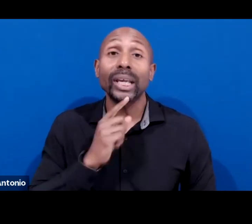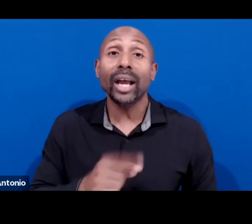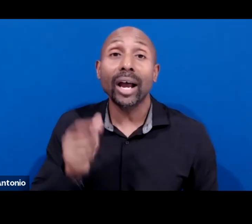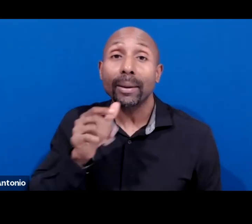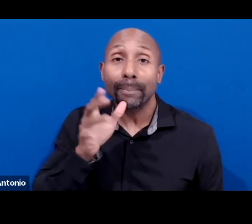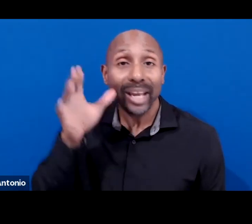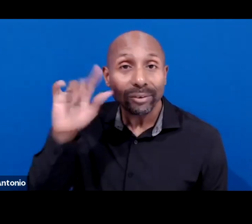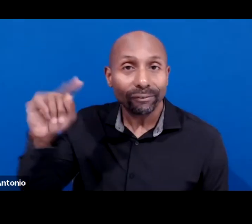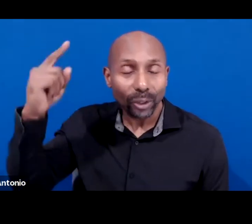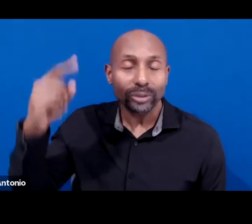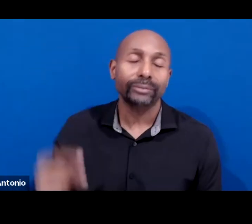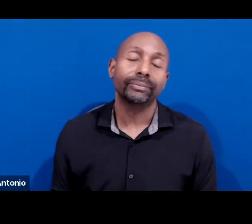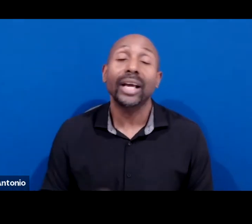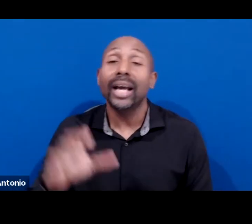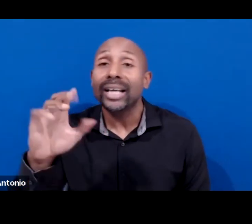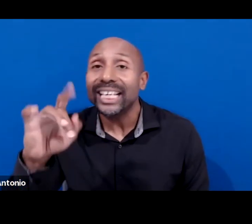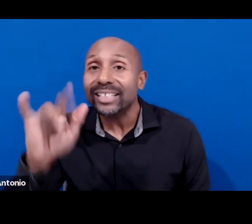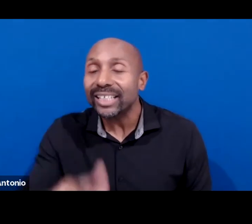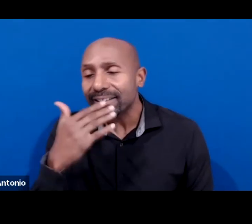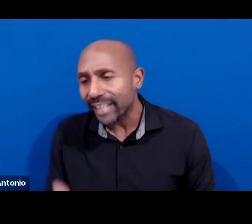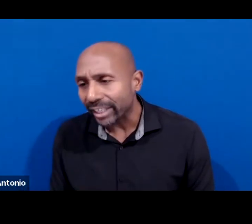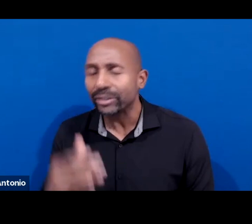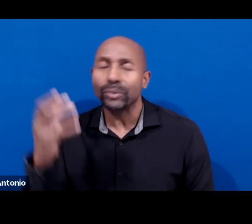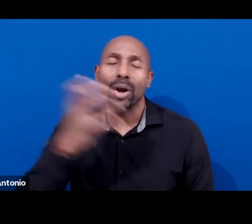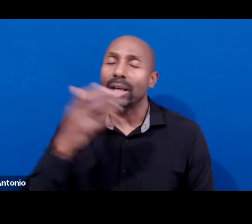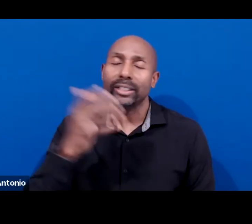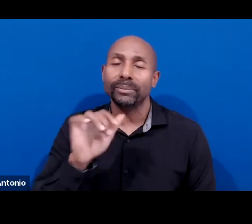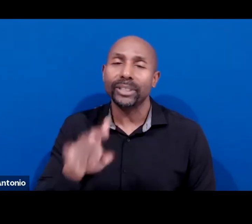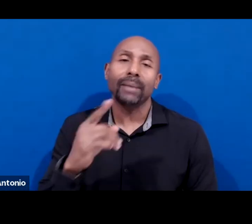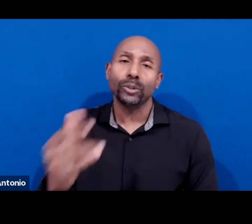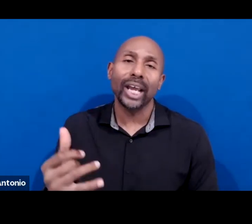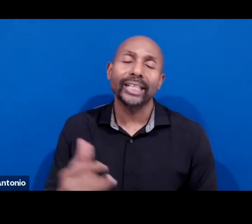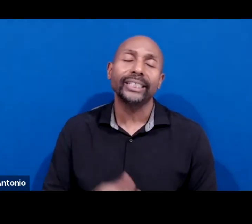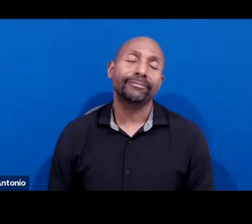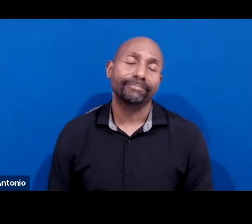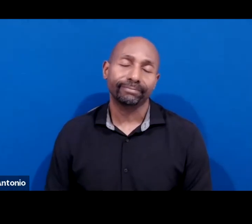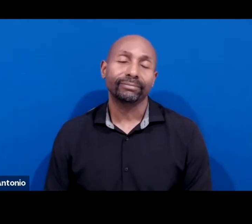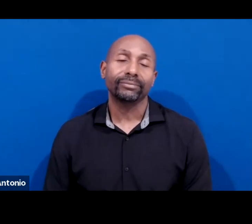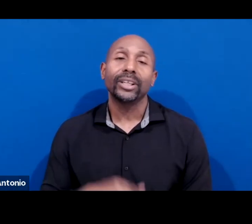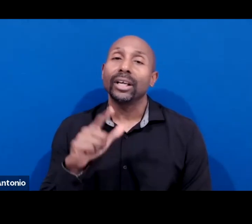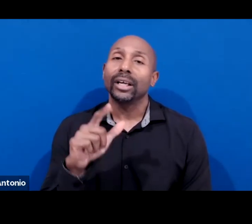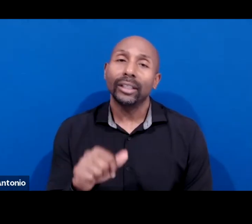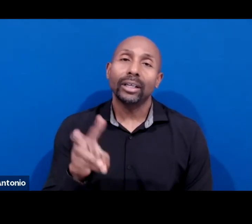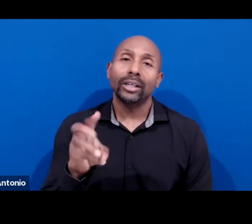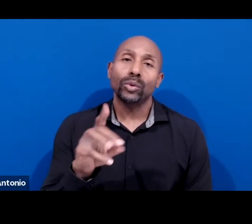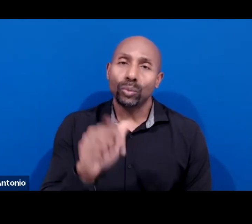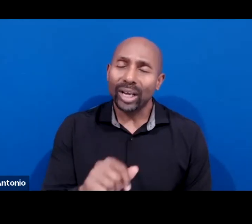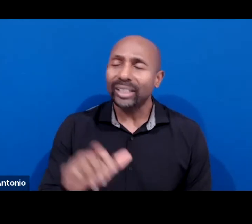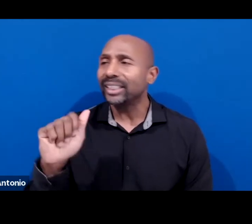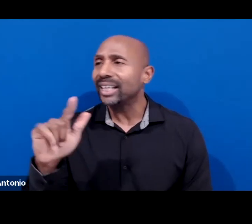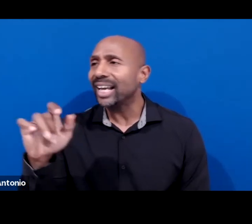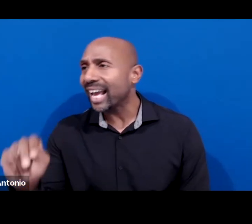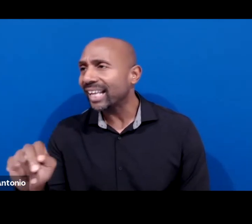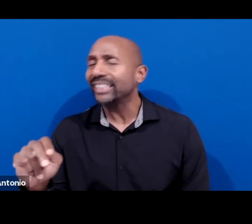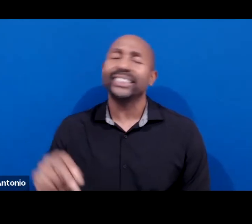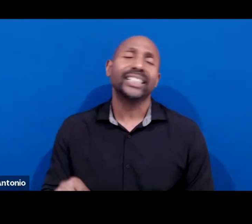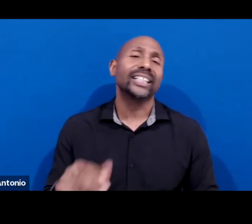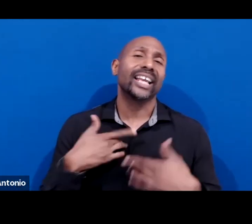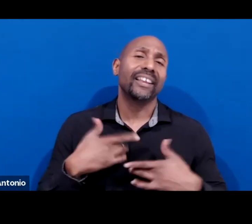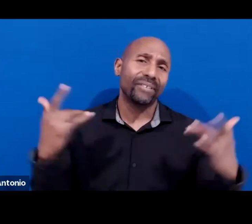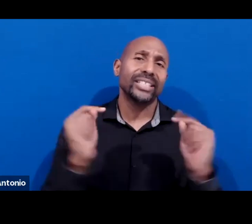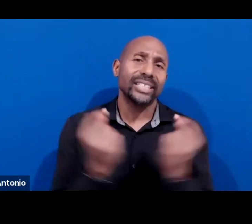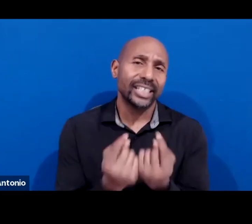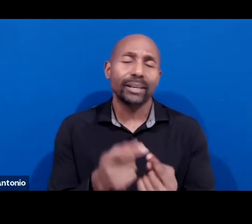I want to thank Cecily. Cecily, awesome job tonight. Thank you for your work. Lawanda, Allison, the events team that's putting this all